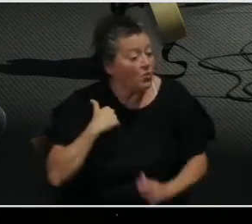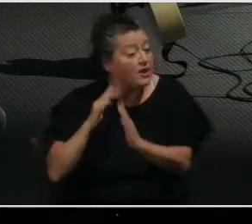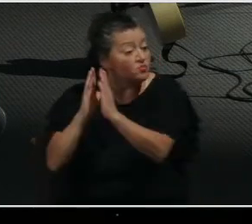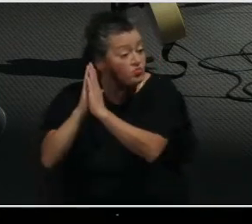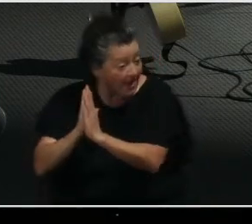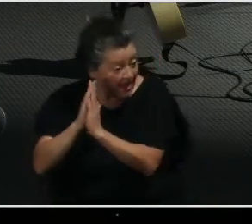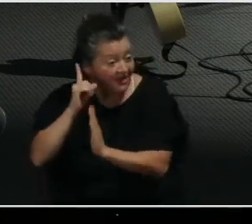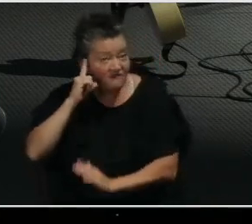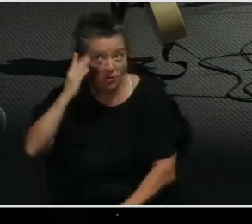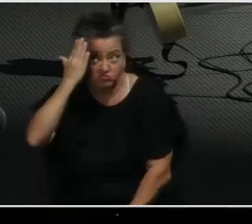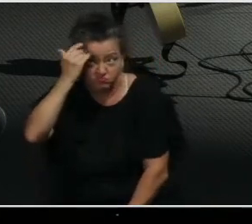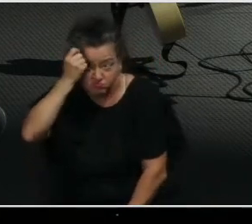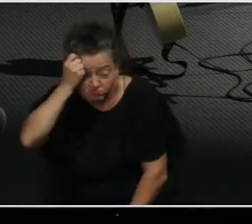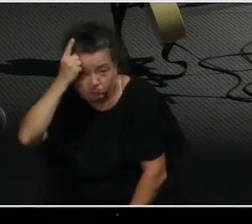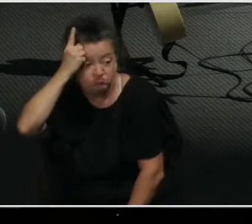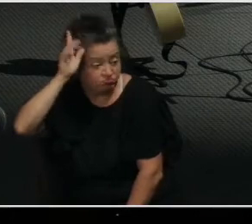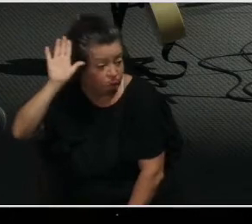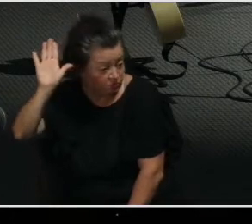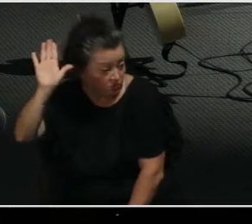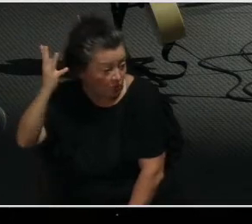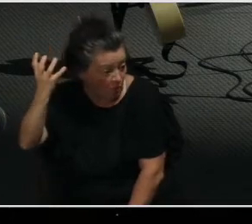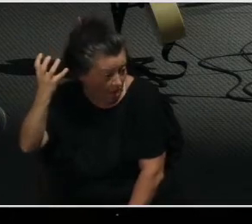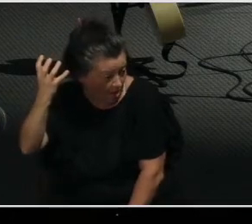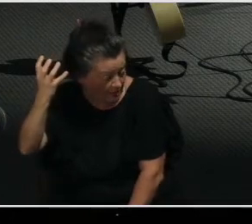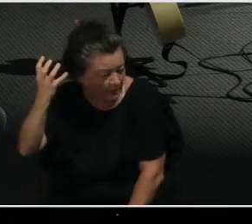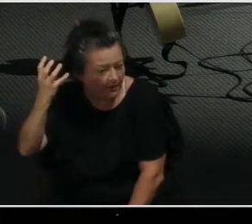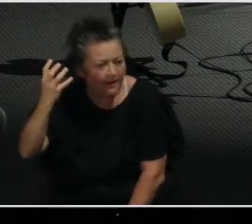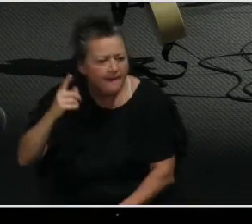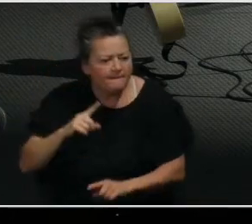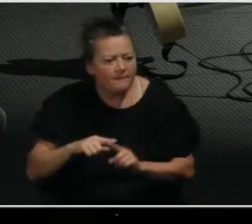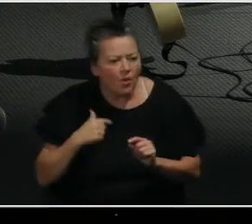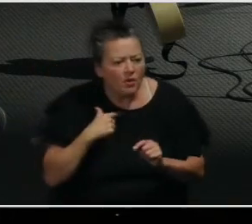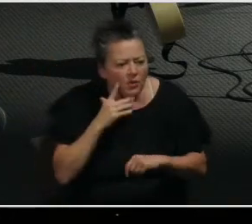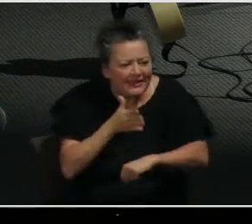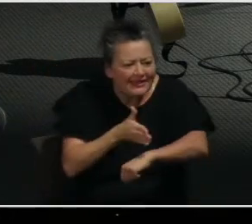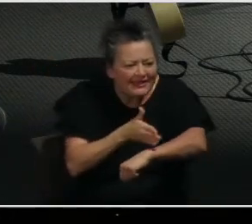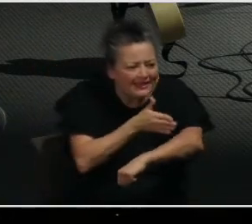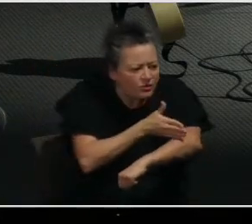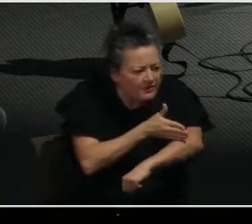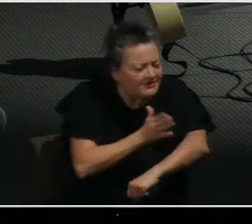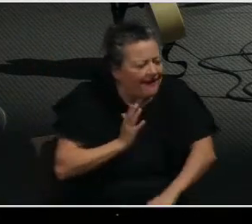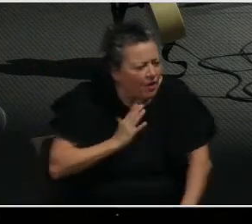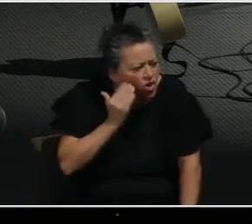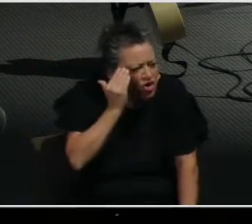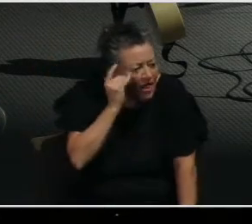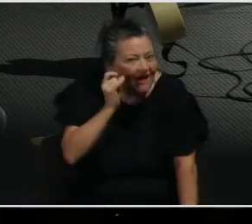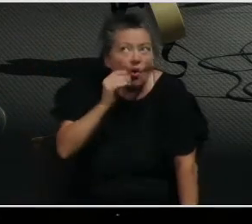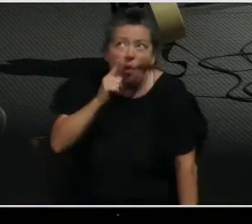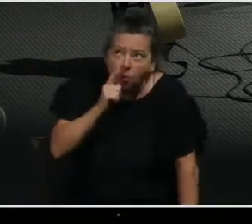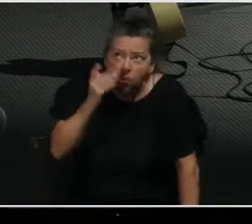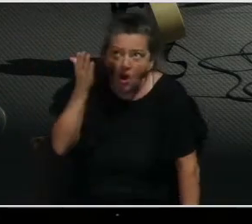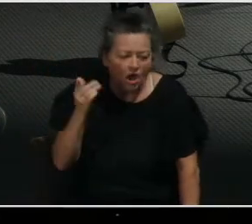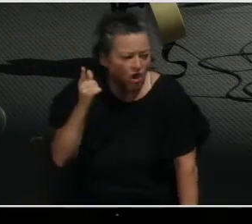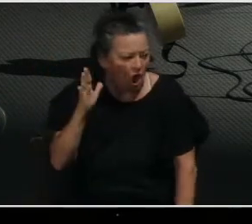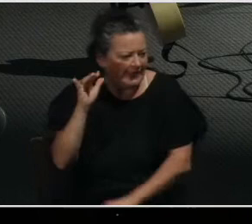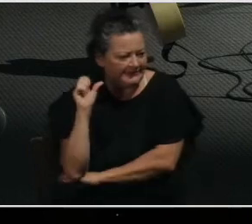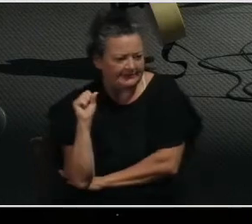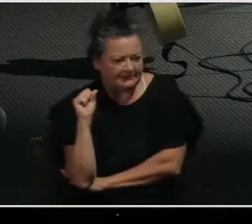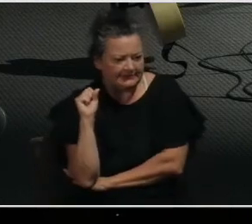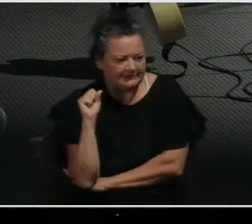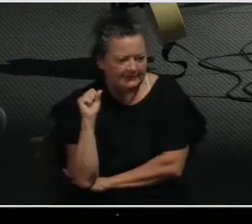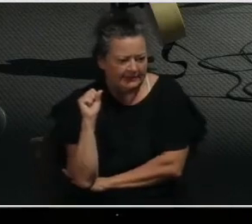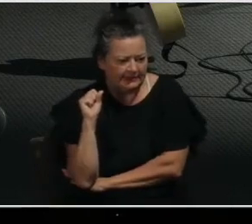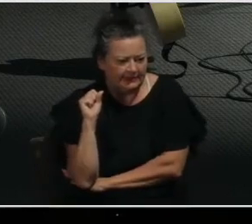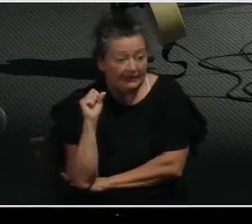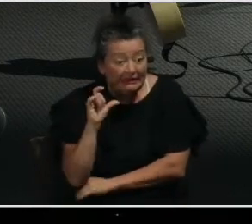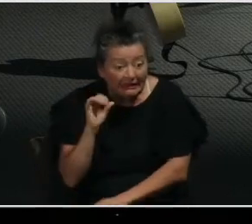of God's will so that we increase in the knowledge of God. And gaining an understanding of God is part of a